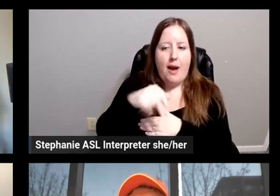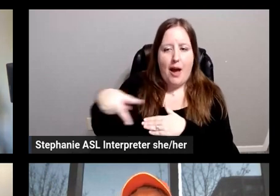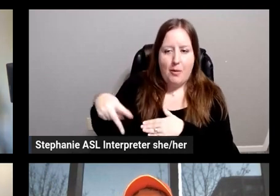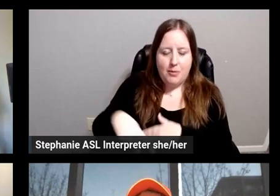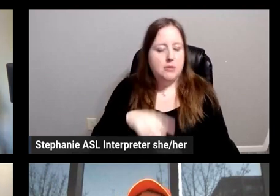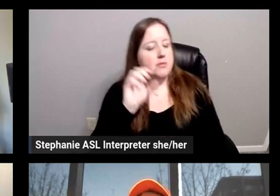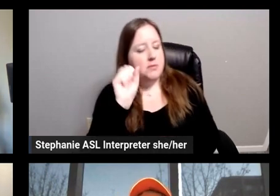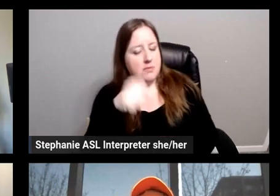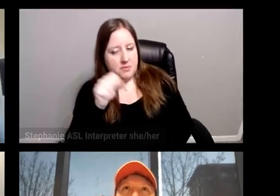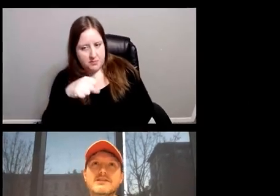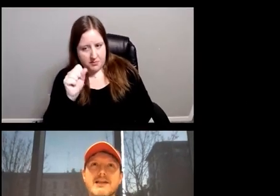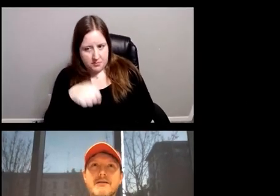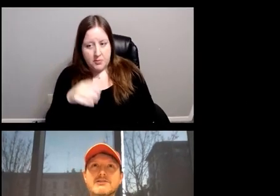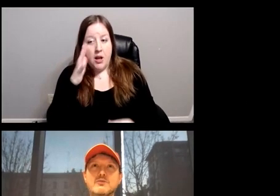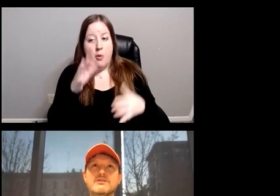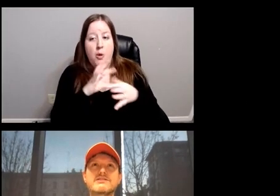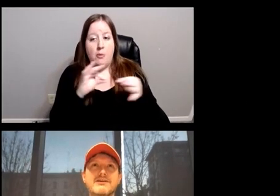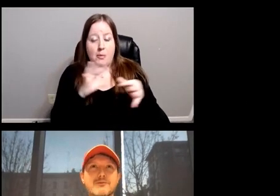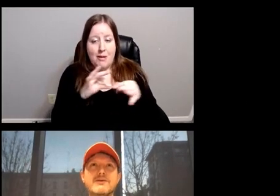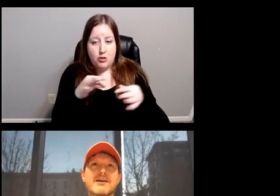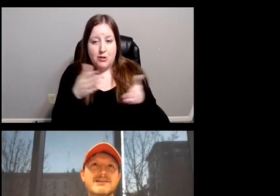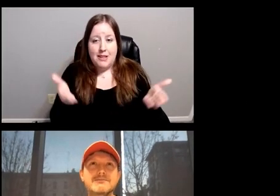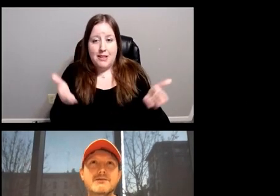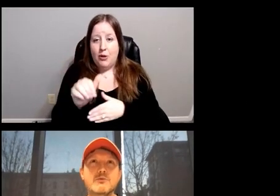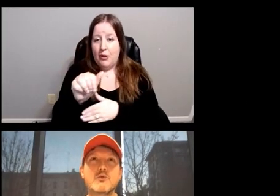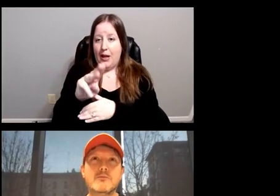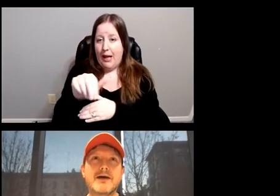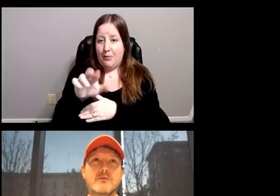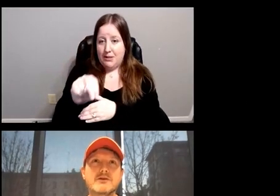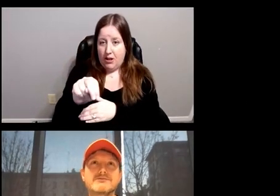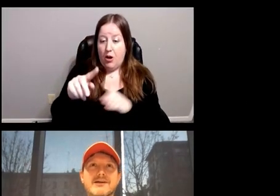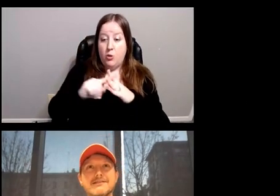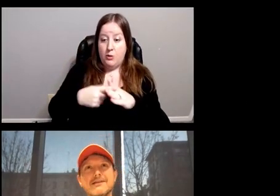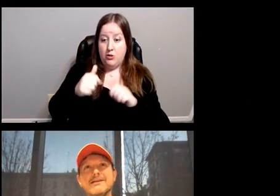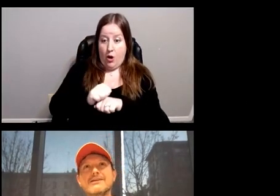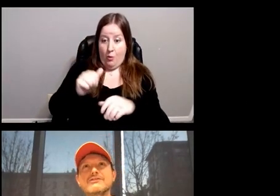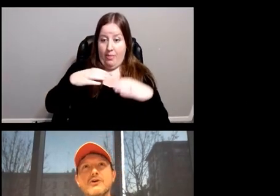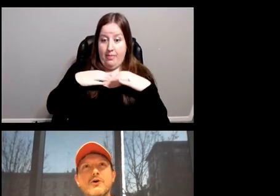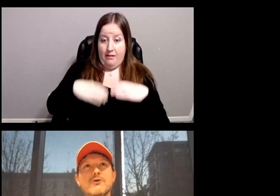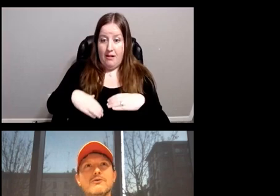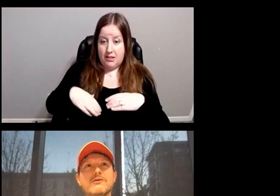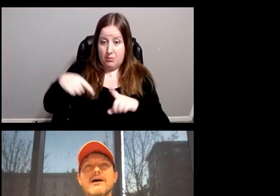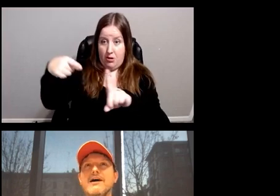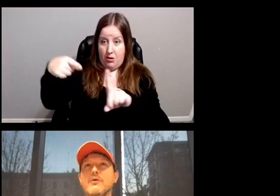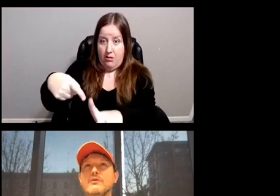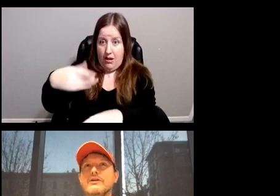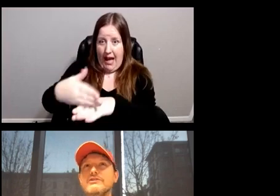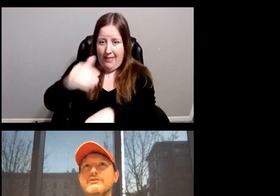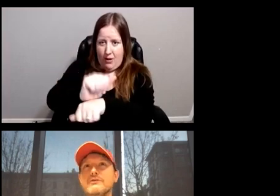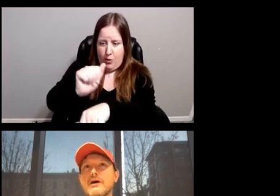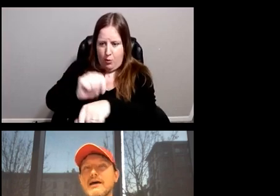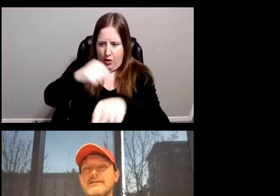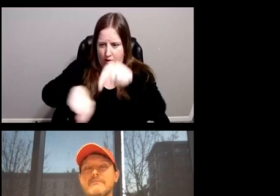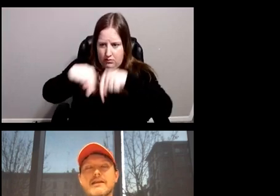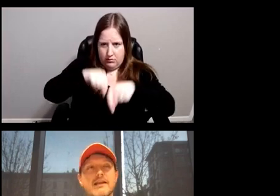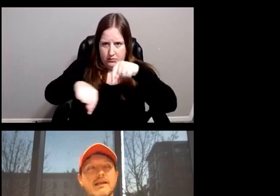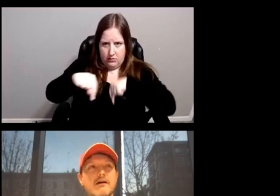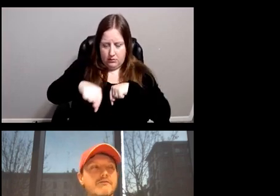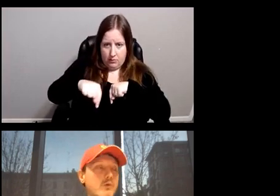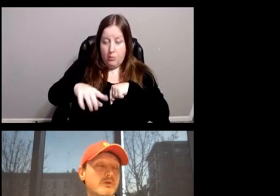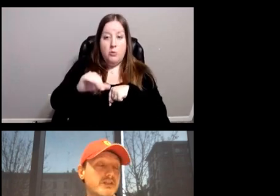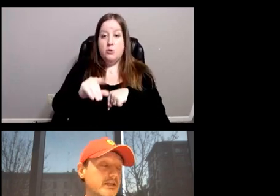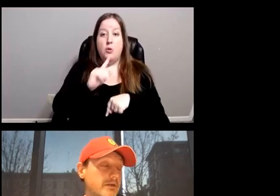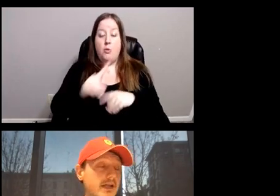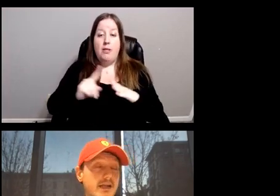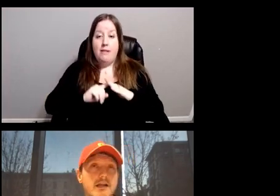me say this. I think that, as always at Amazon, we start from the customer and we work backwards, right? So, what we do at the beginning